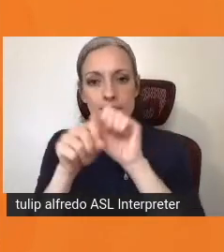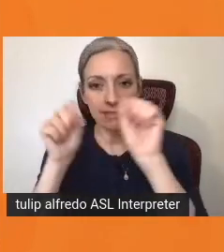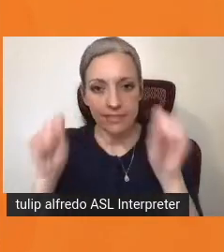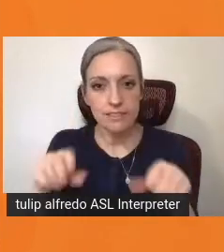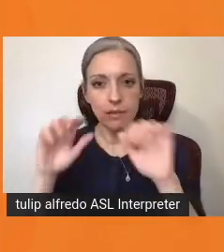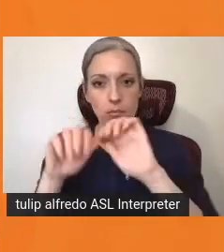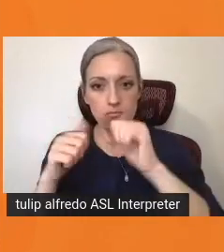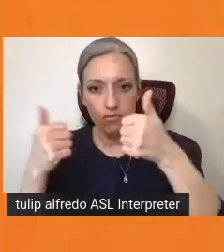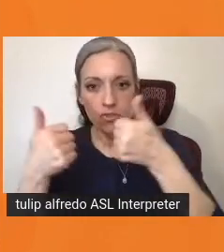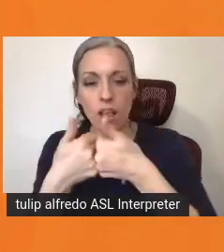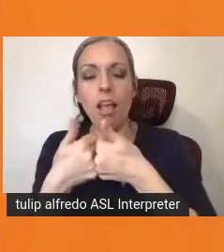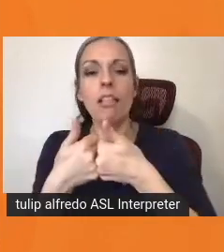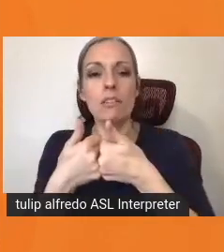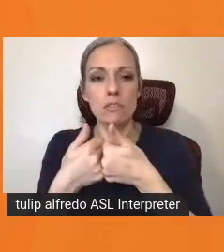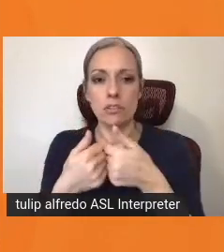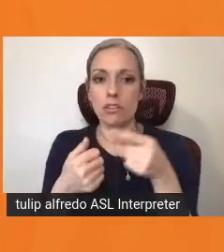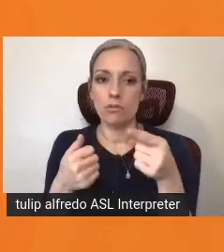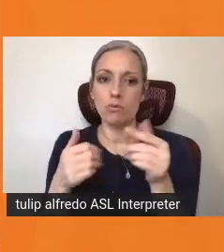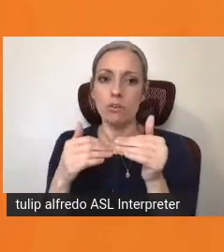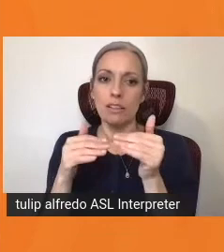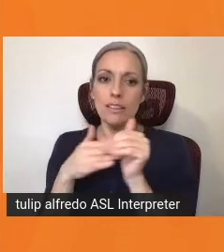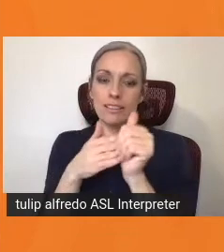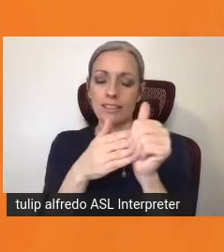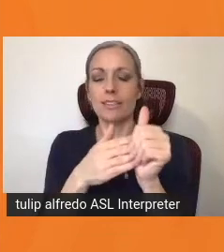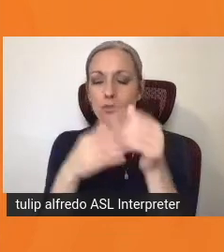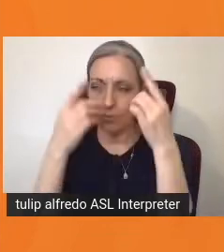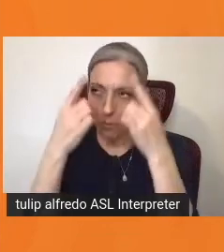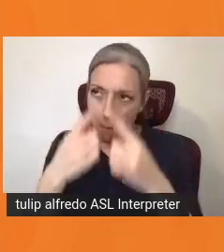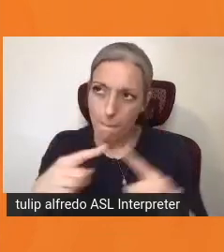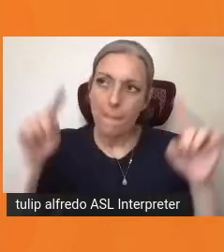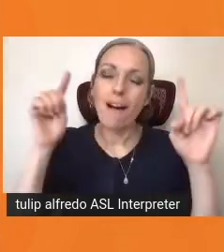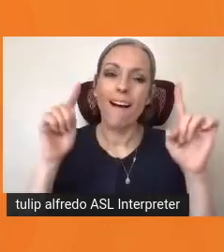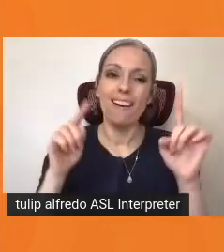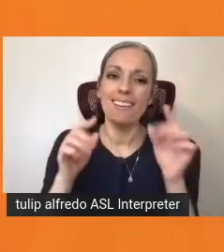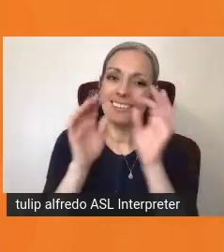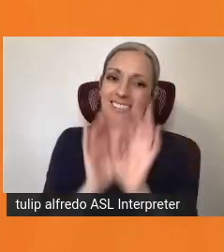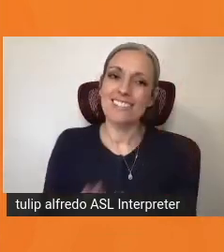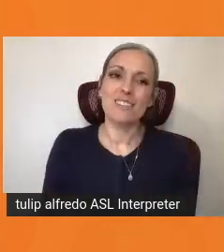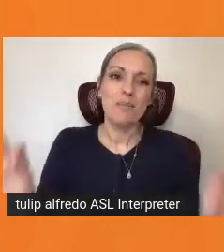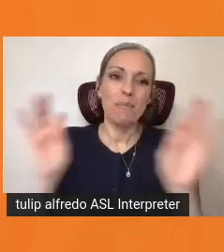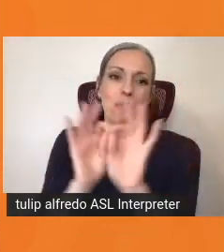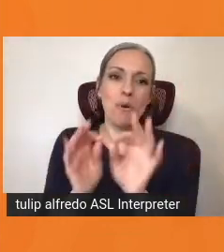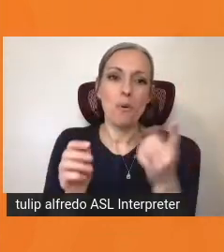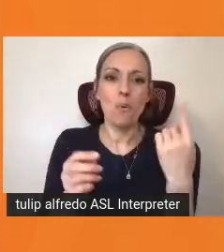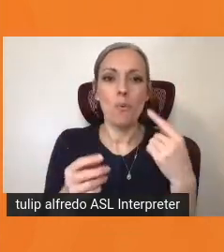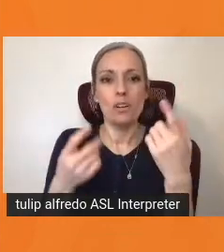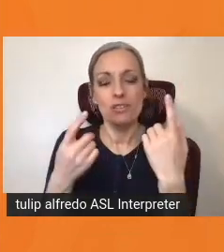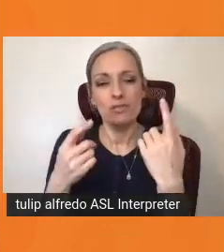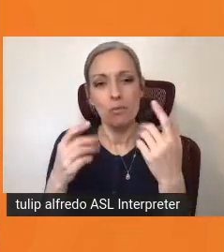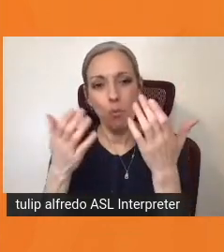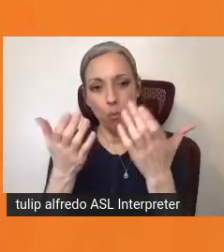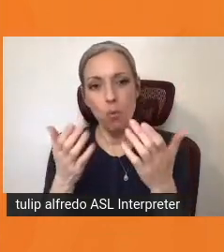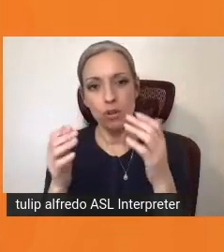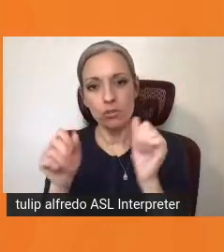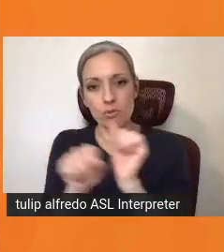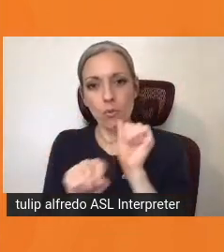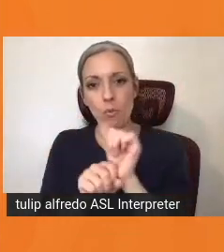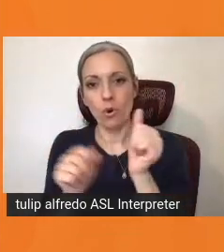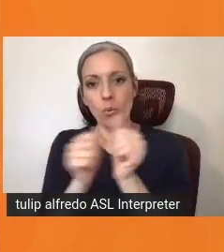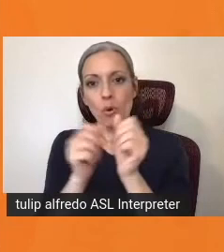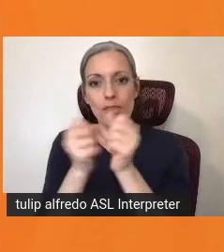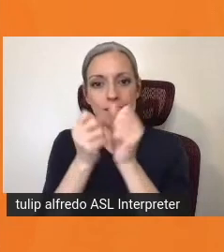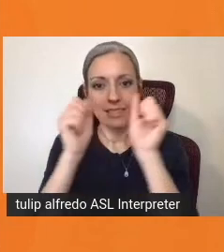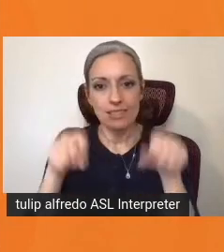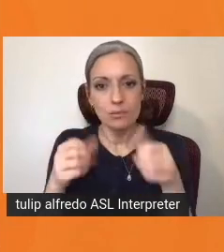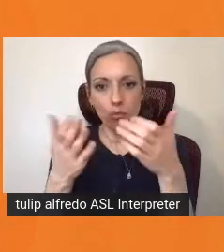increased accountability that will lead to real solutions. Very important, we seek to work with the system. We want to